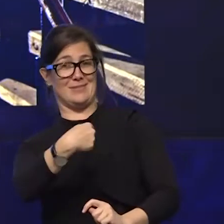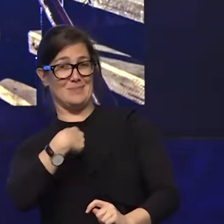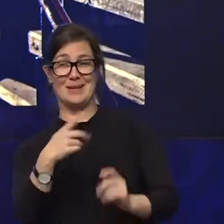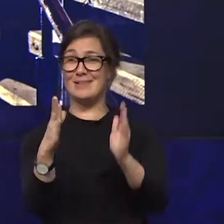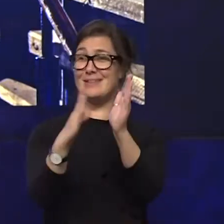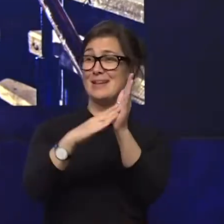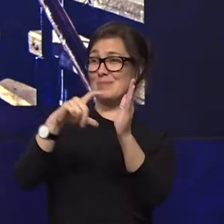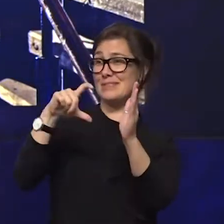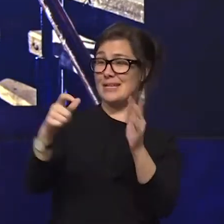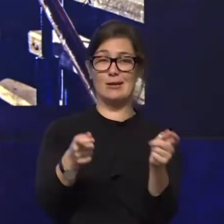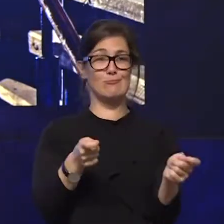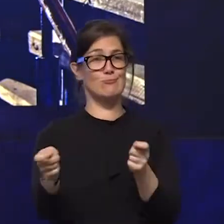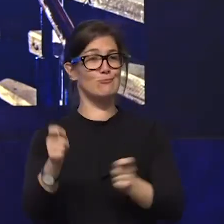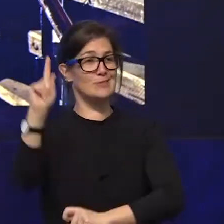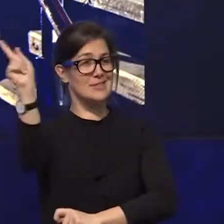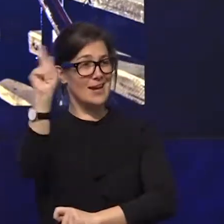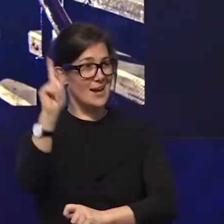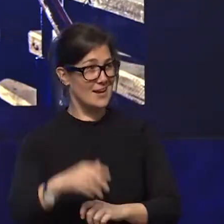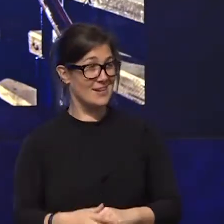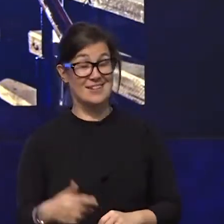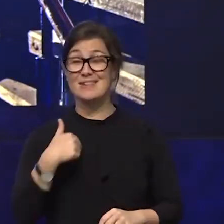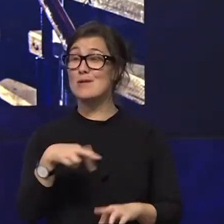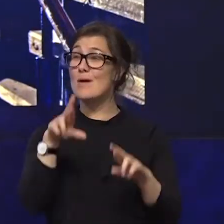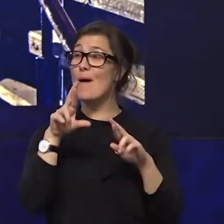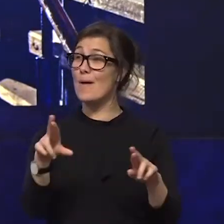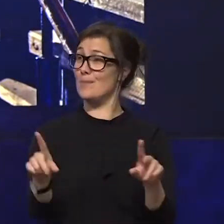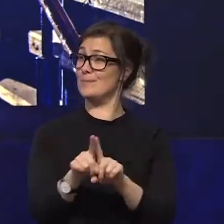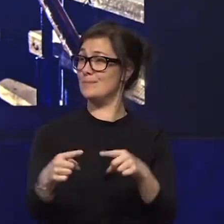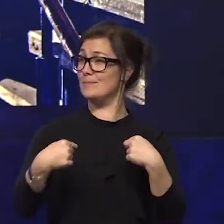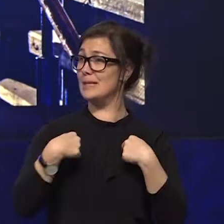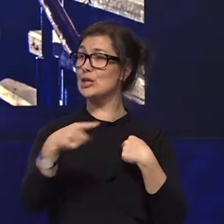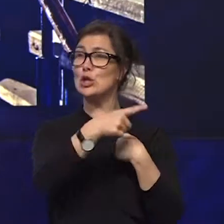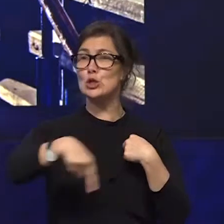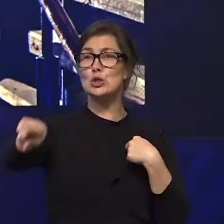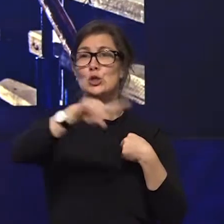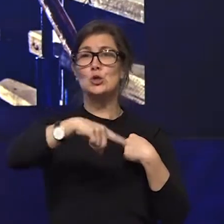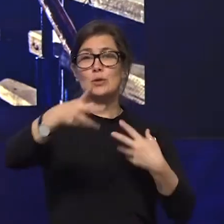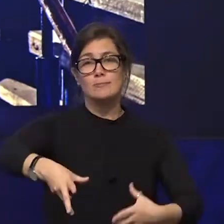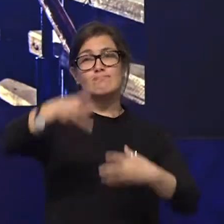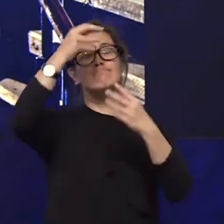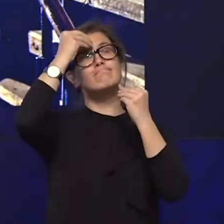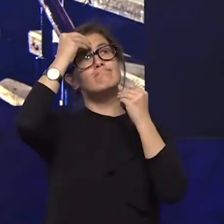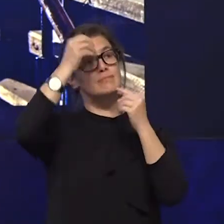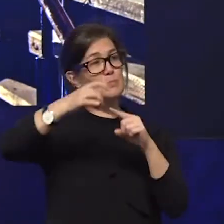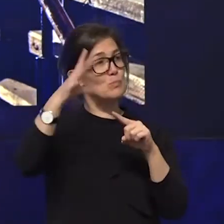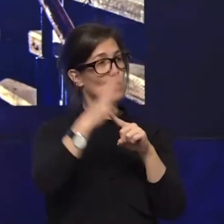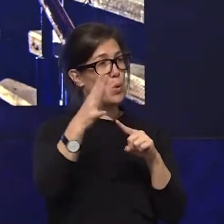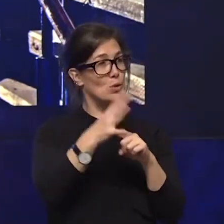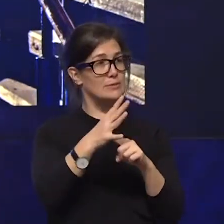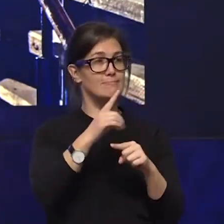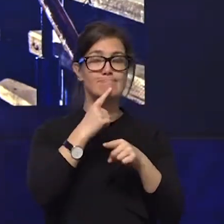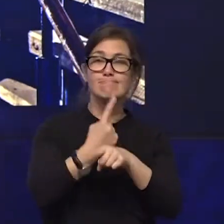today i hope like me that you have taken away really important messages around